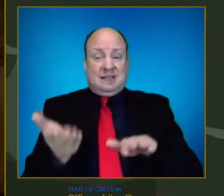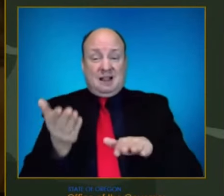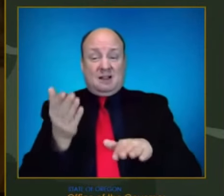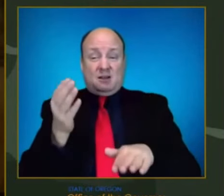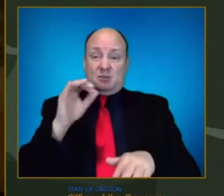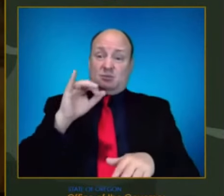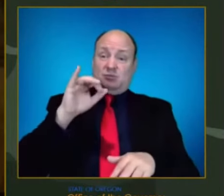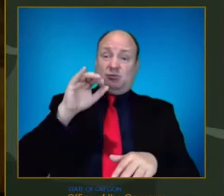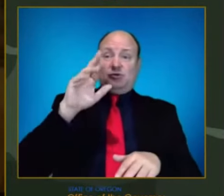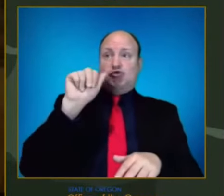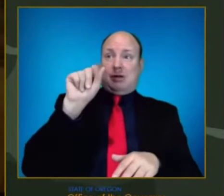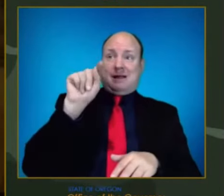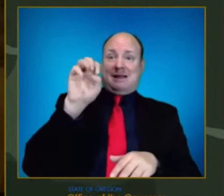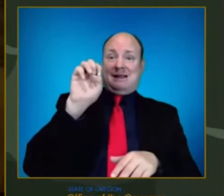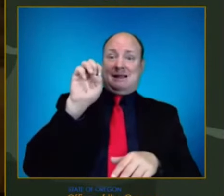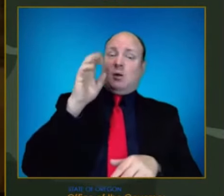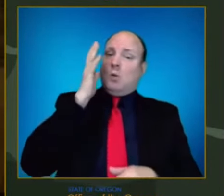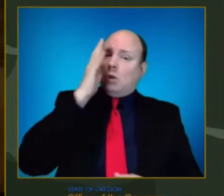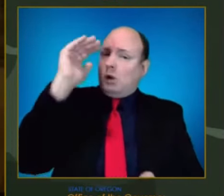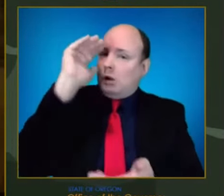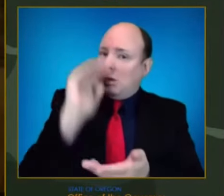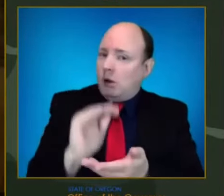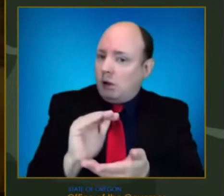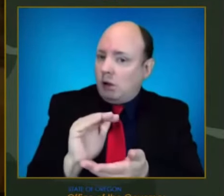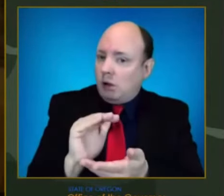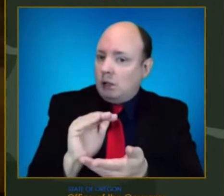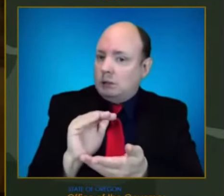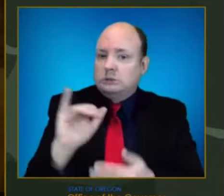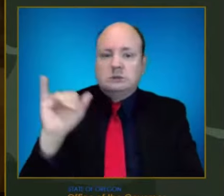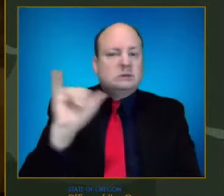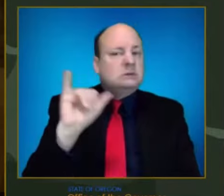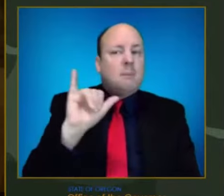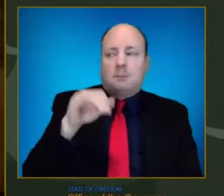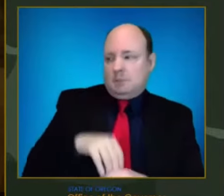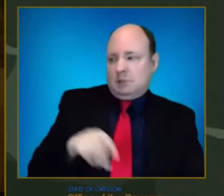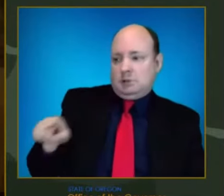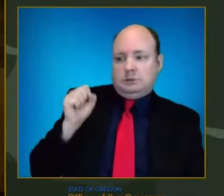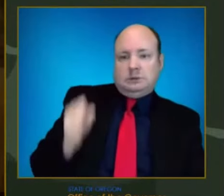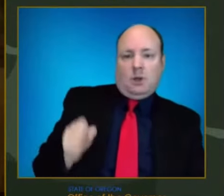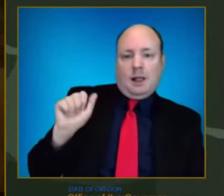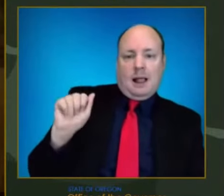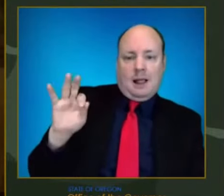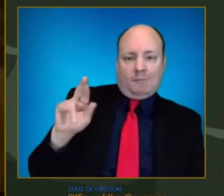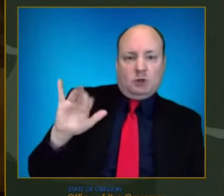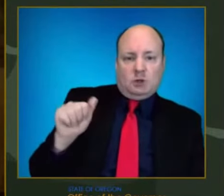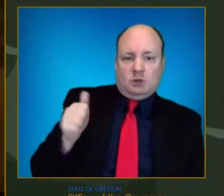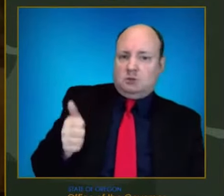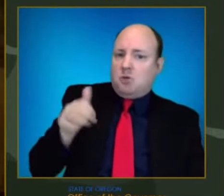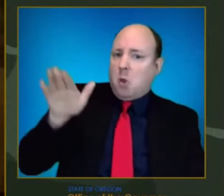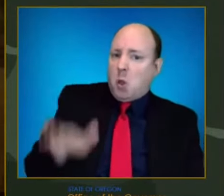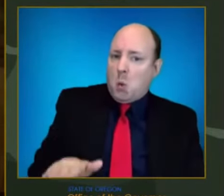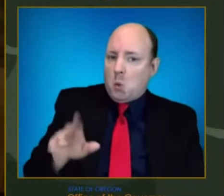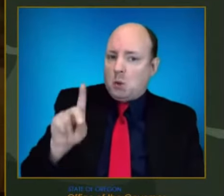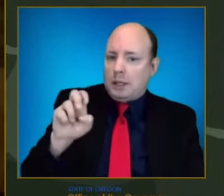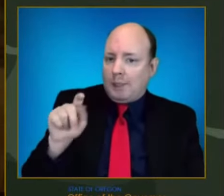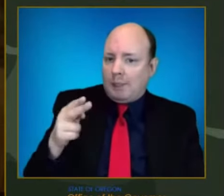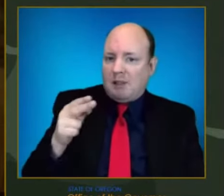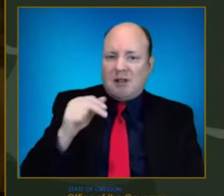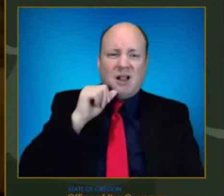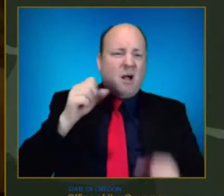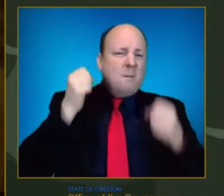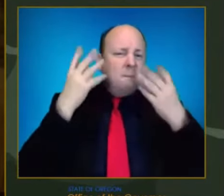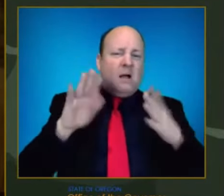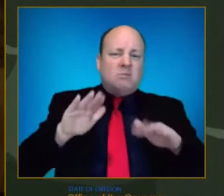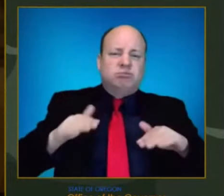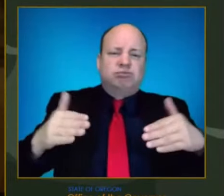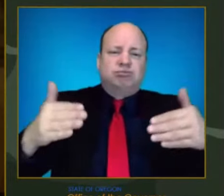Africa. We're seeing it in other countries and in the U.S. We are not getting the deaths that we had before. The issue is we